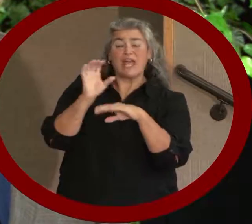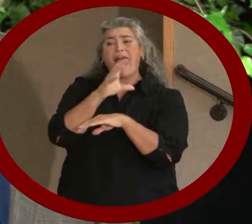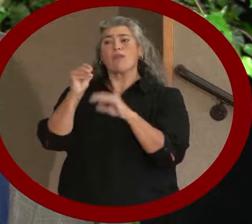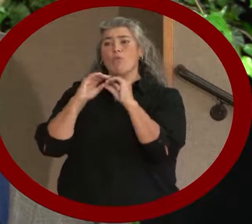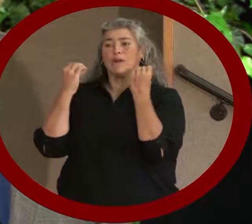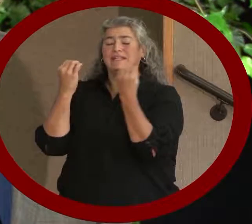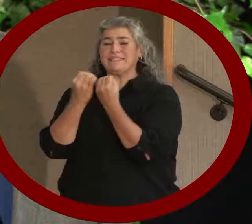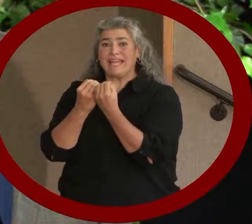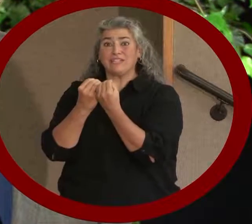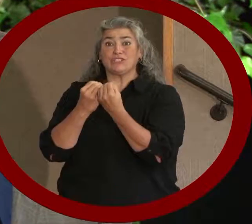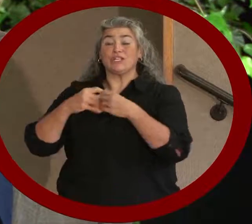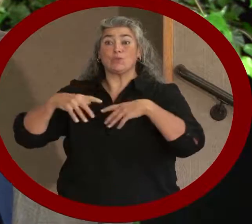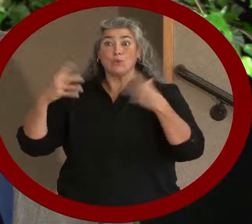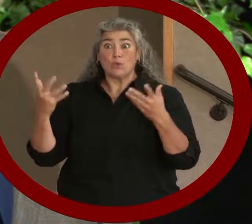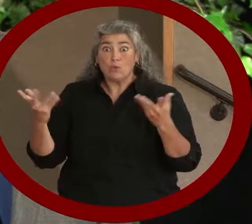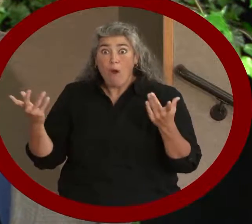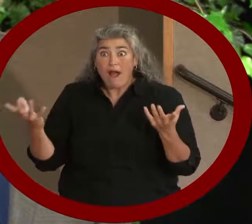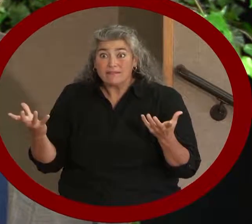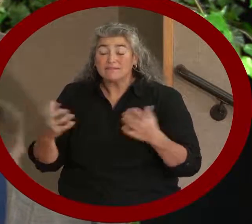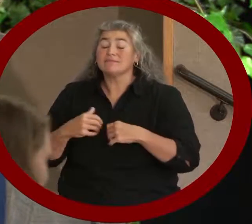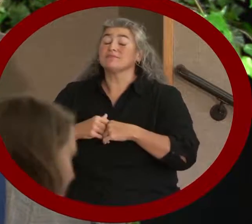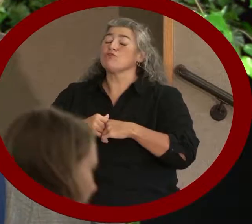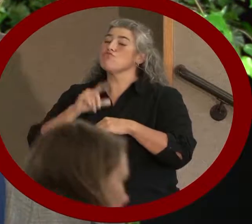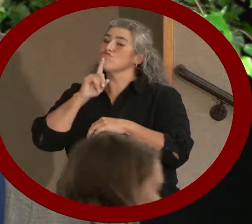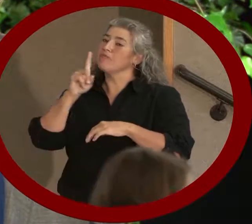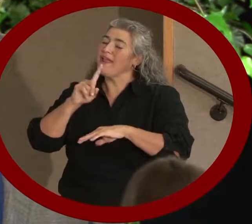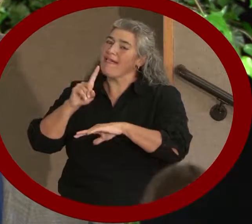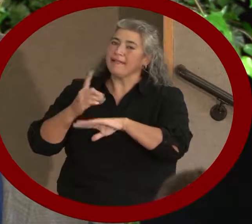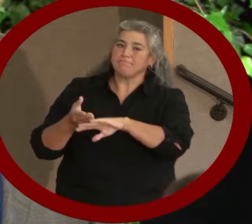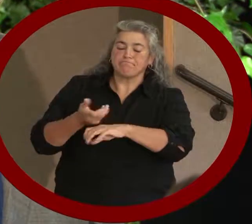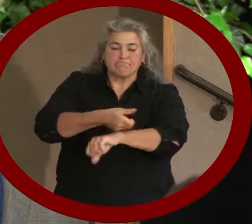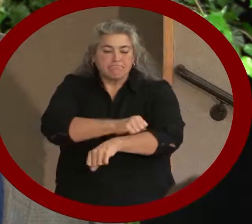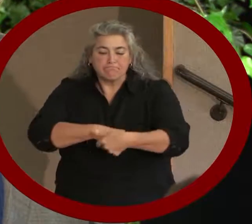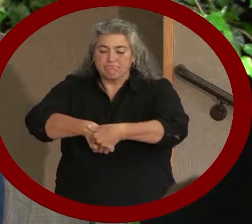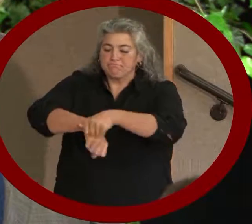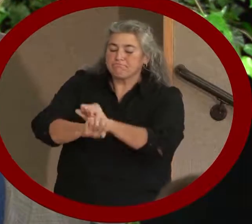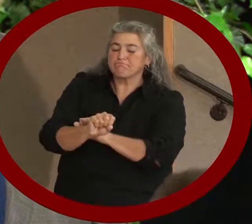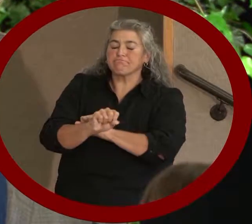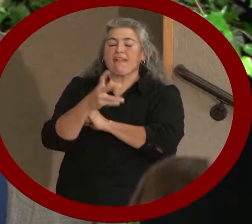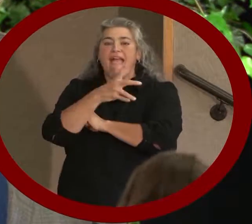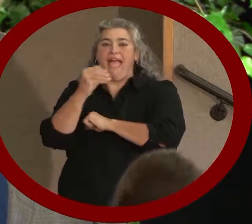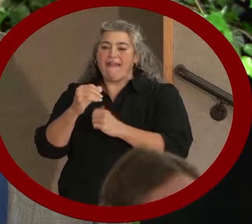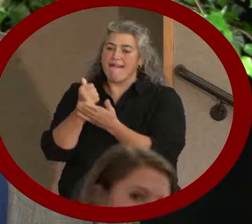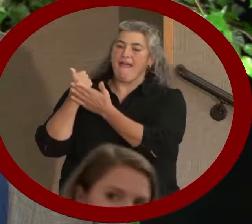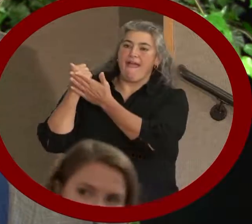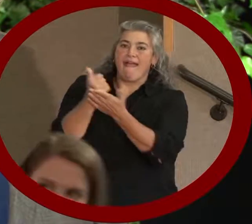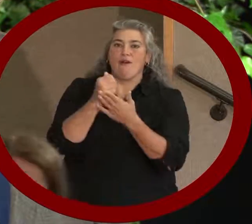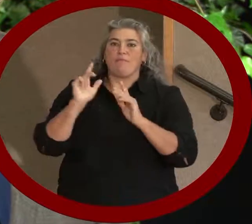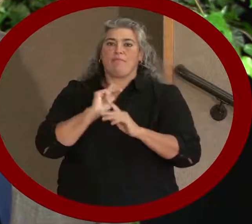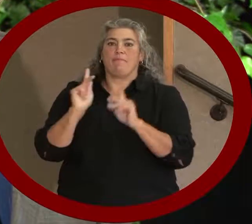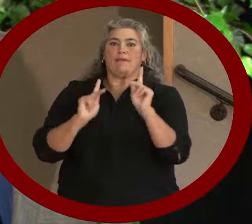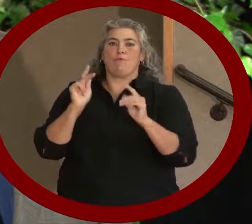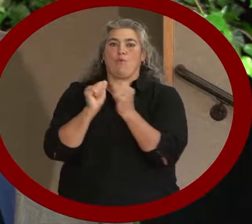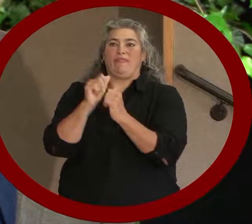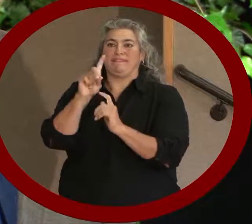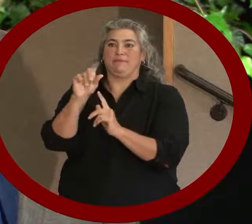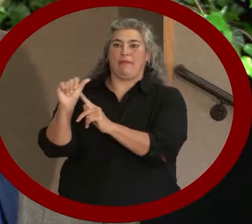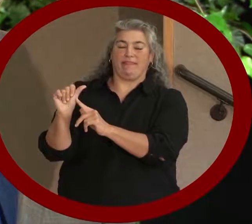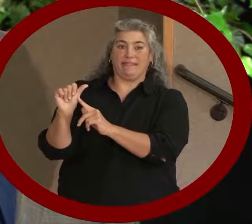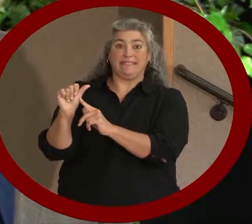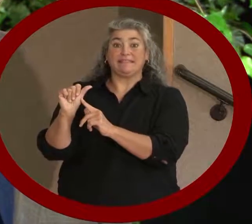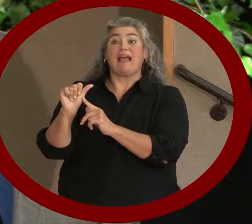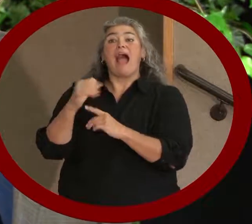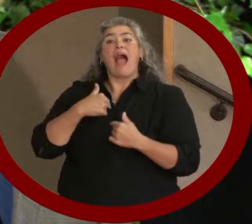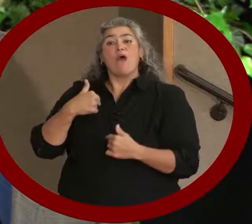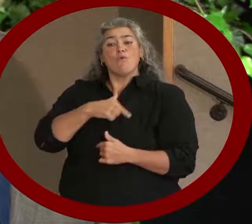advocates for those in our city who are challenged by a disability. It allows the Mayor a chance to say thank you to those who have touched